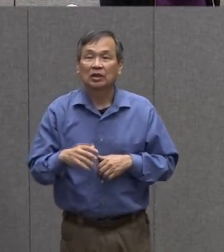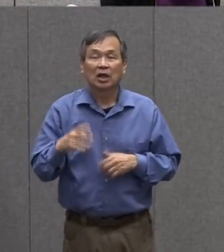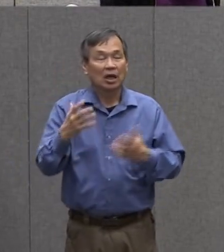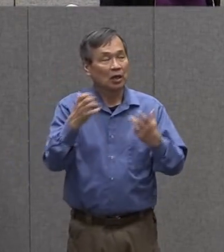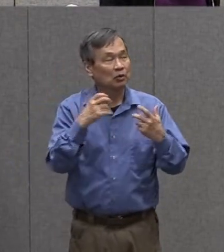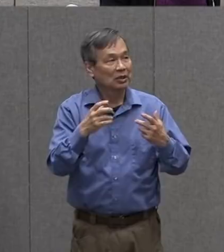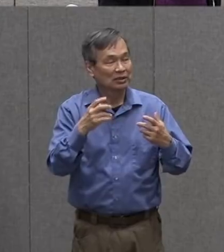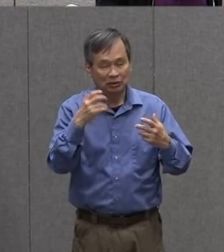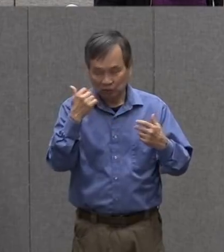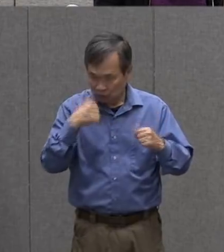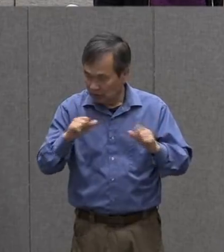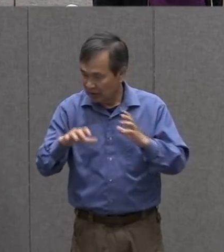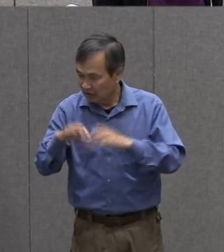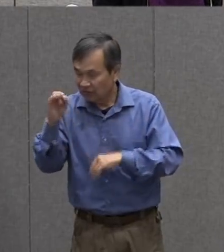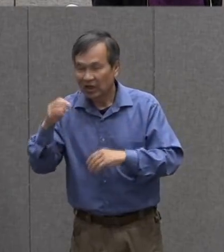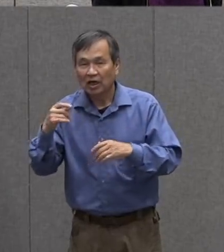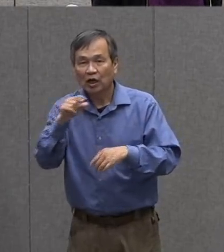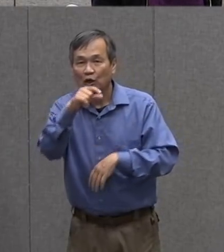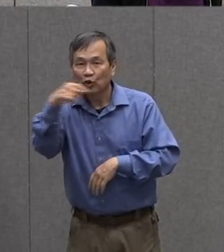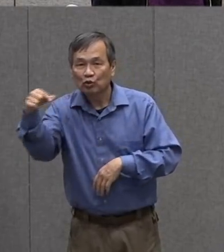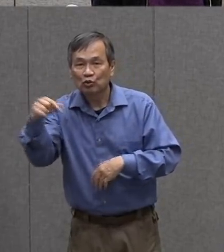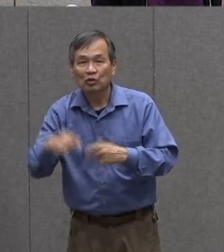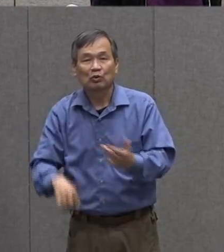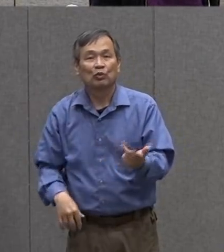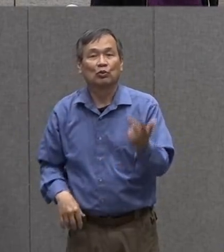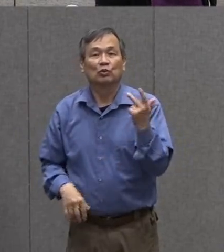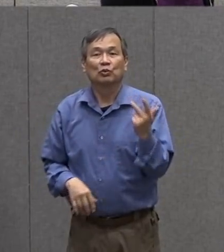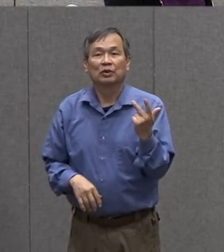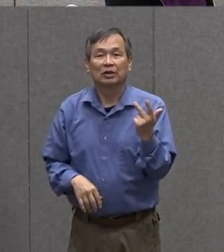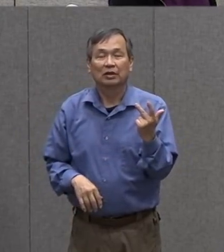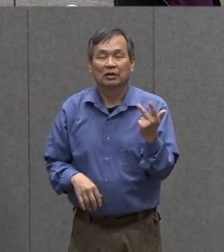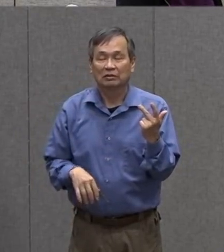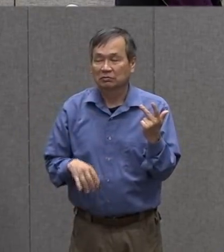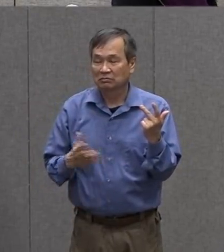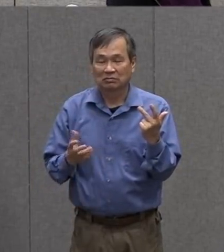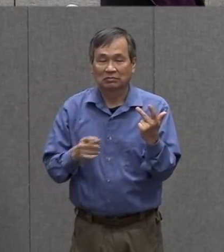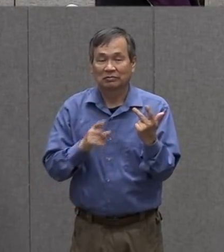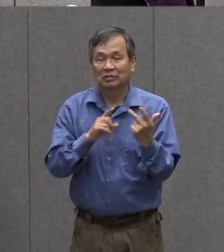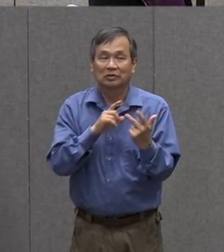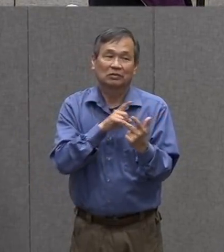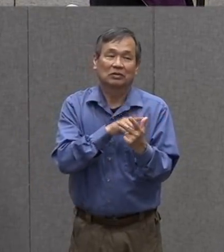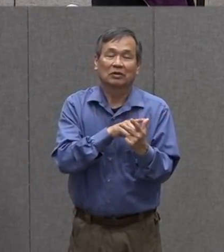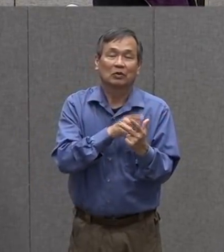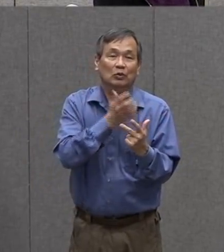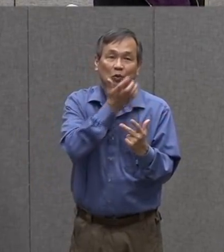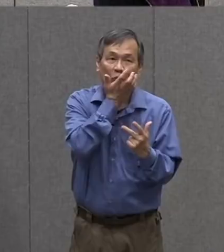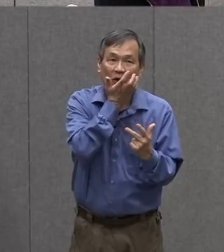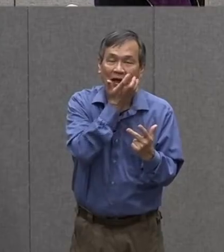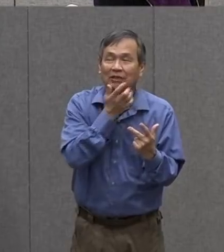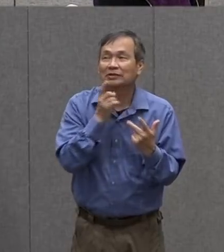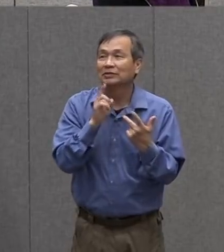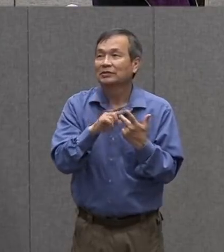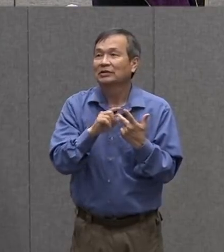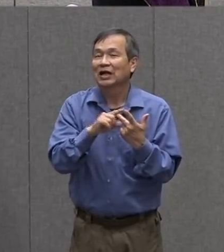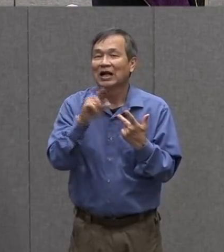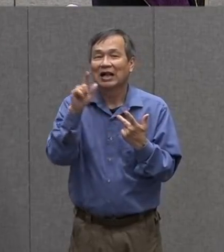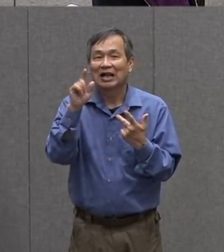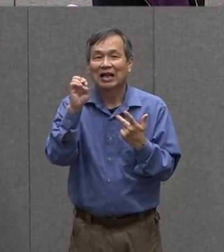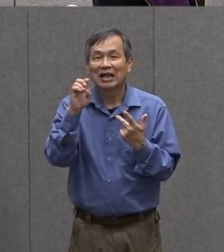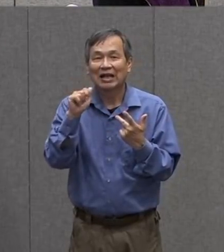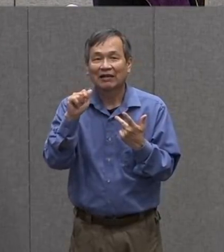green things and i found grass i found a green leaf